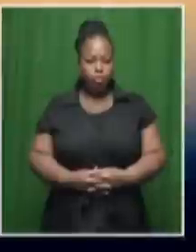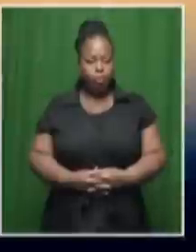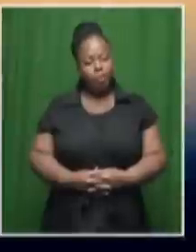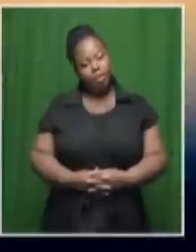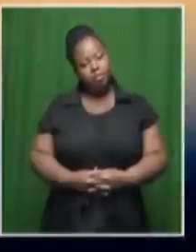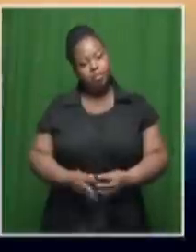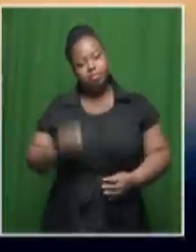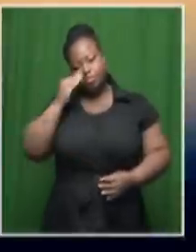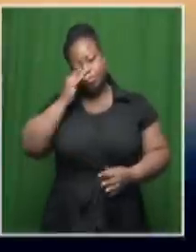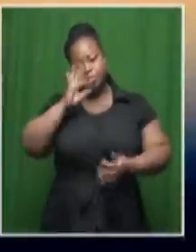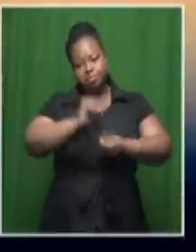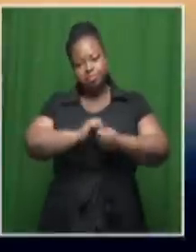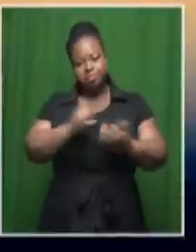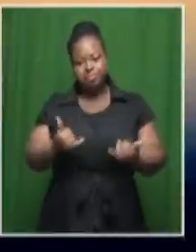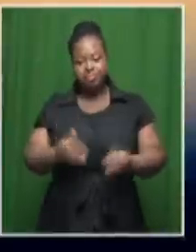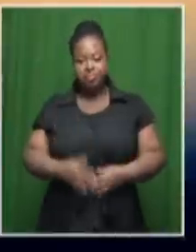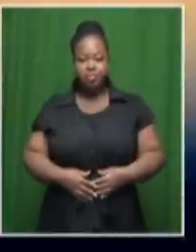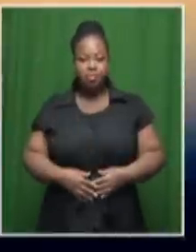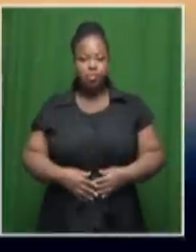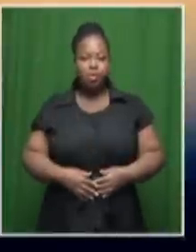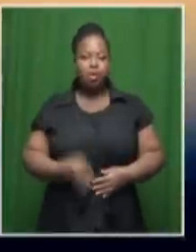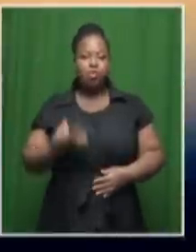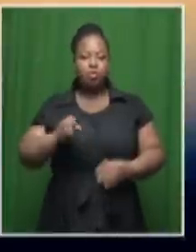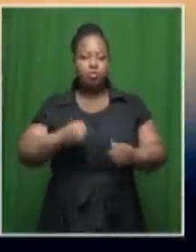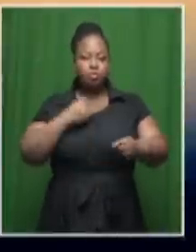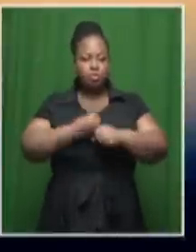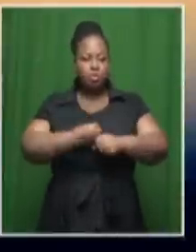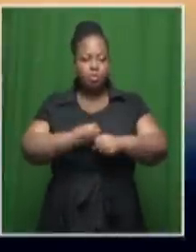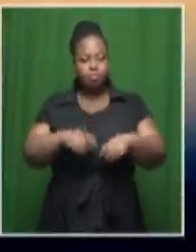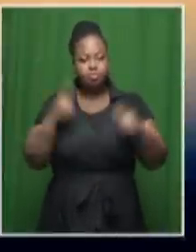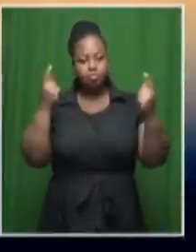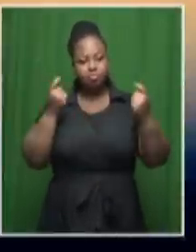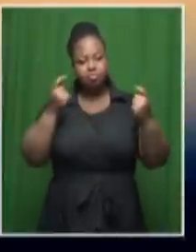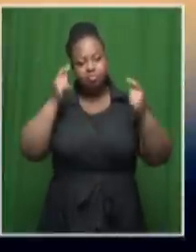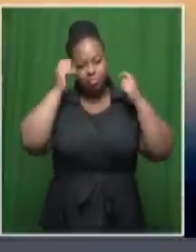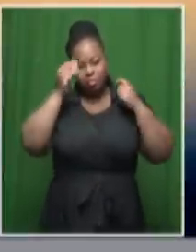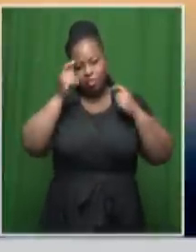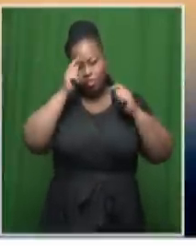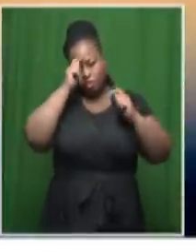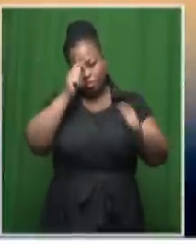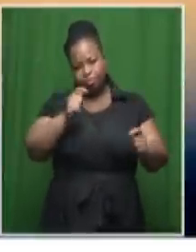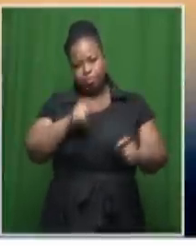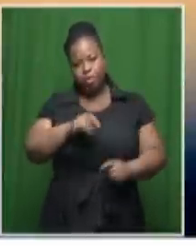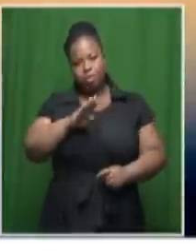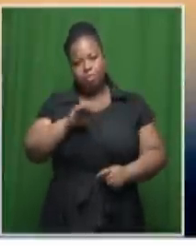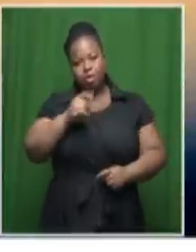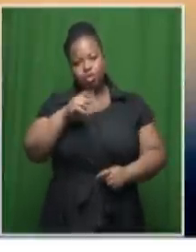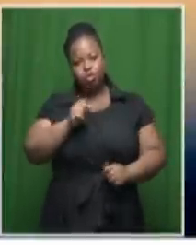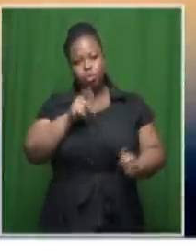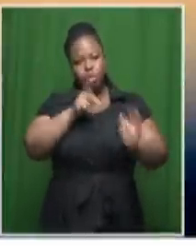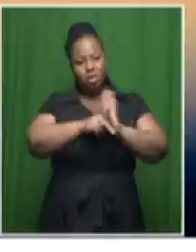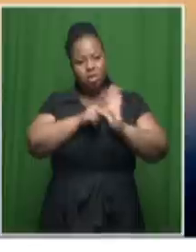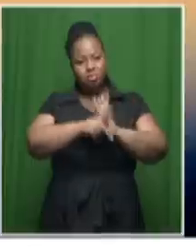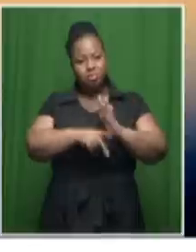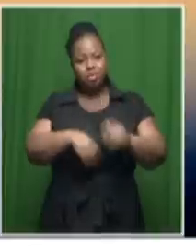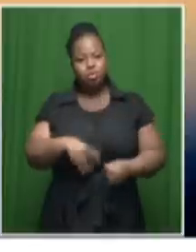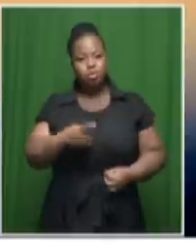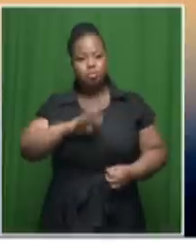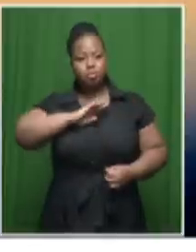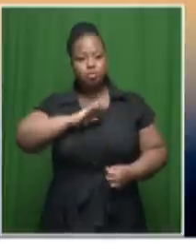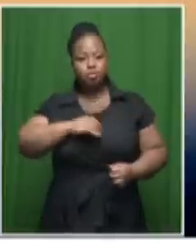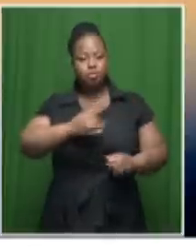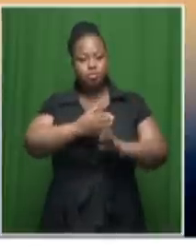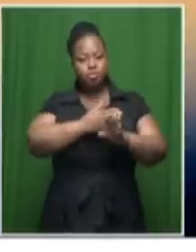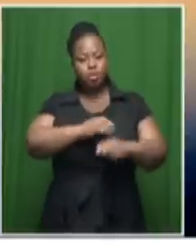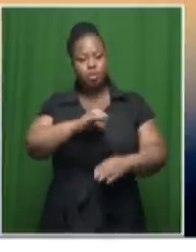In our news headlines now, the 30-year anniversary of the Bishow Massacre, where 28 protesters and a soldier of the former